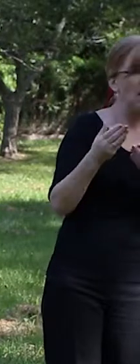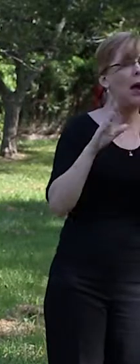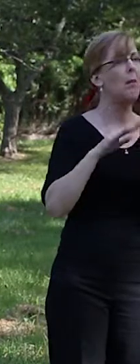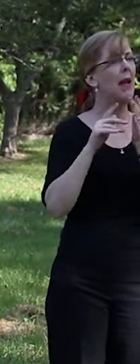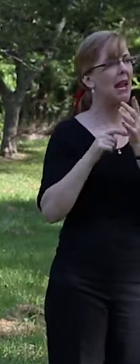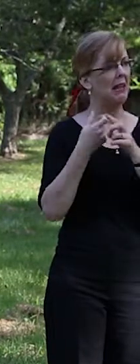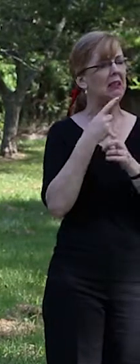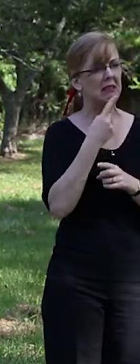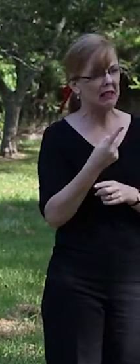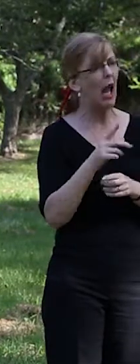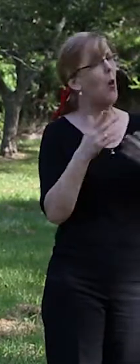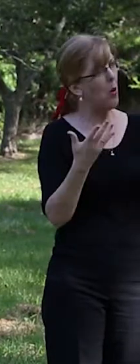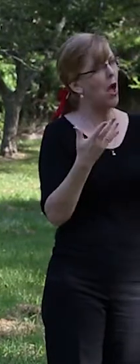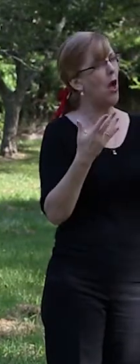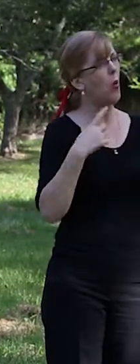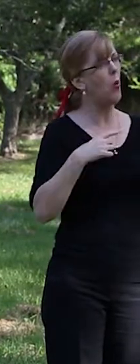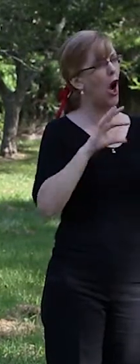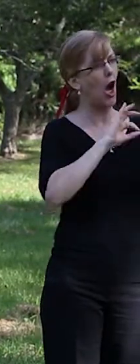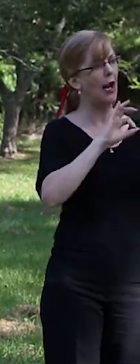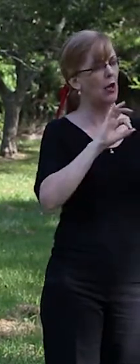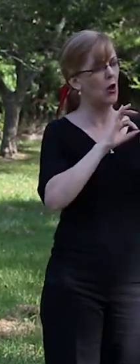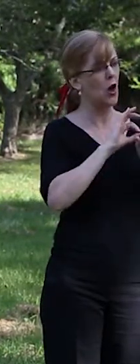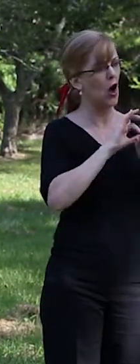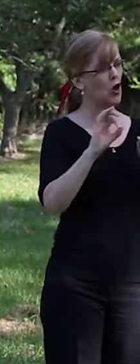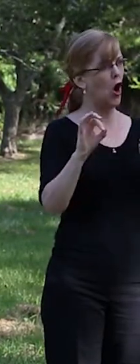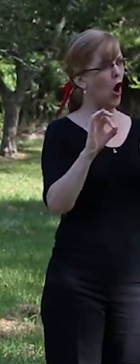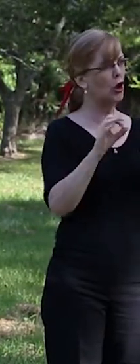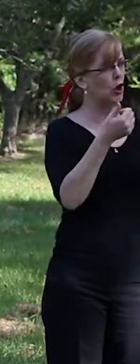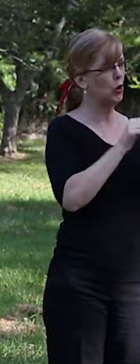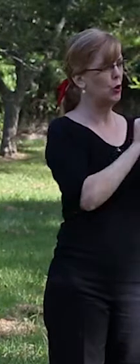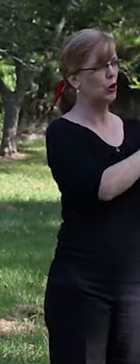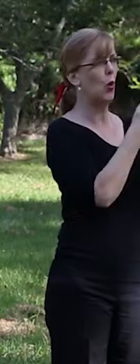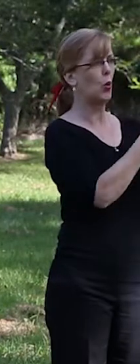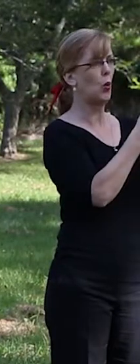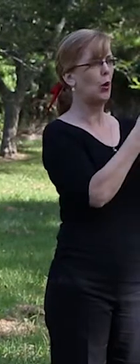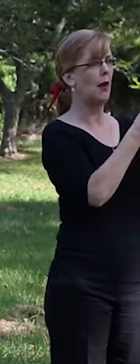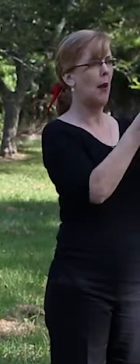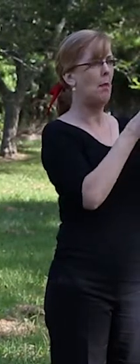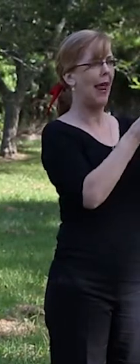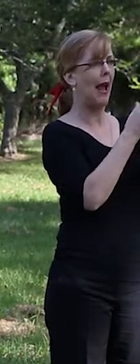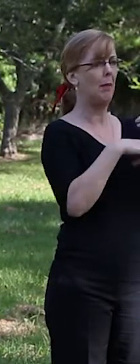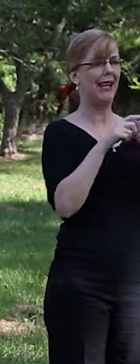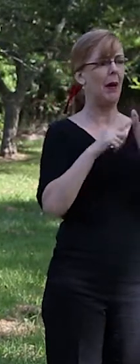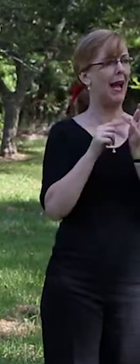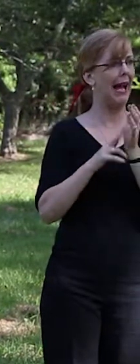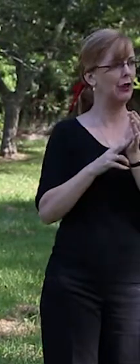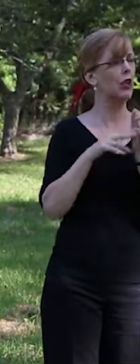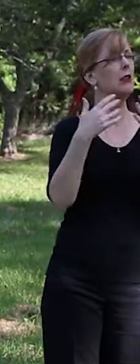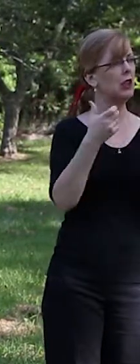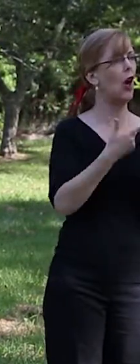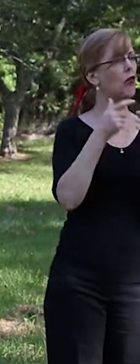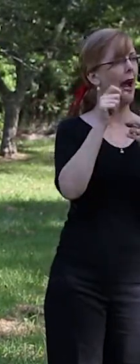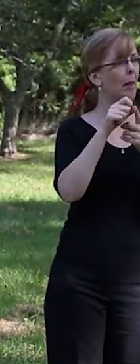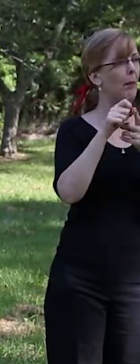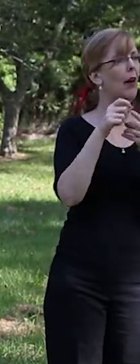Dodson said, well, why don't we turn good intentions into actions? So the Reconciliation Action Plan program is